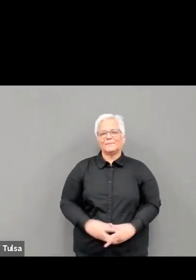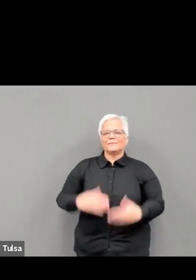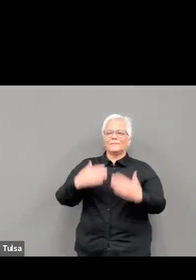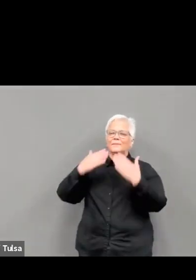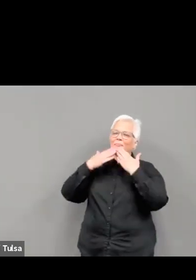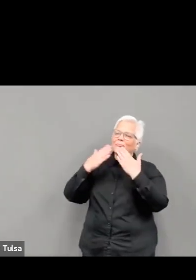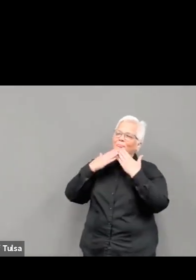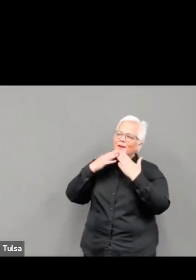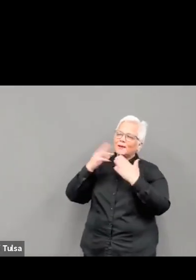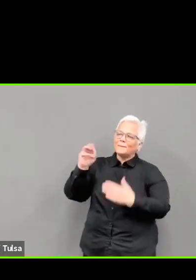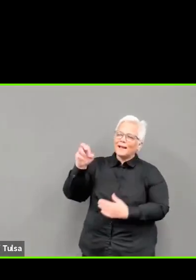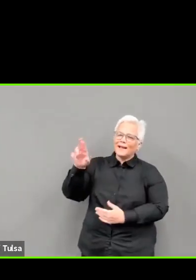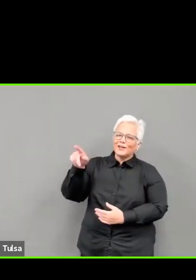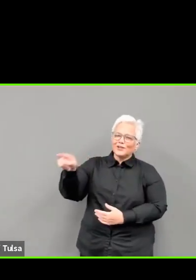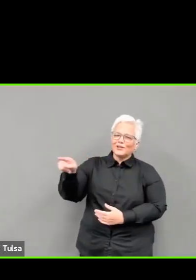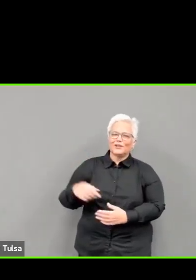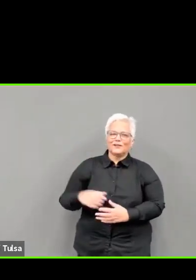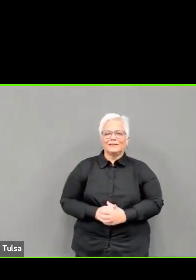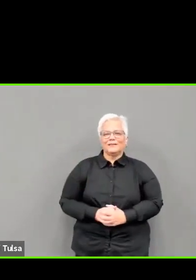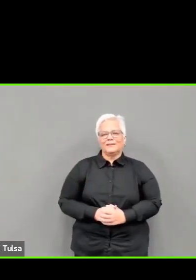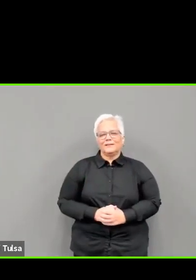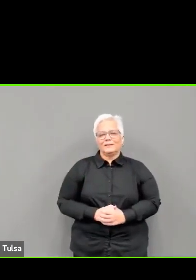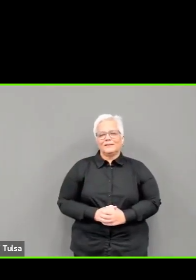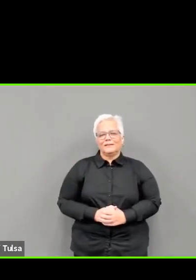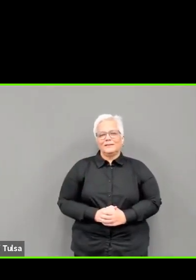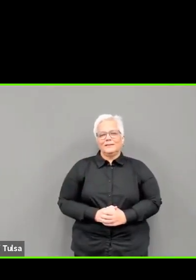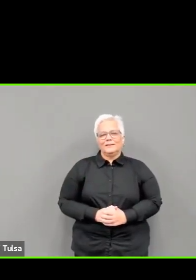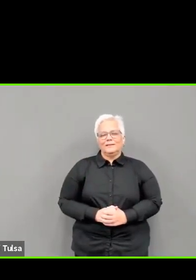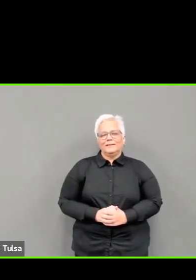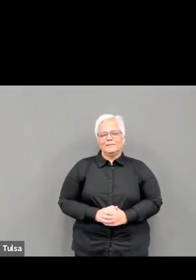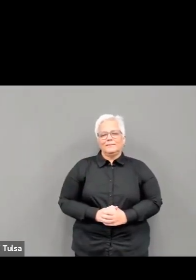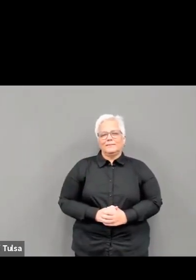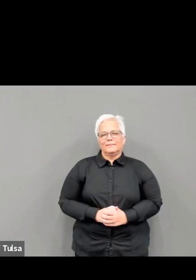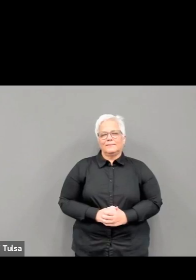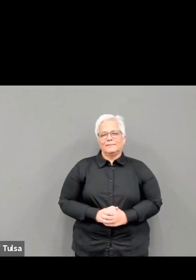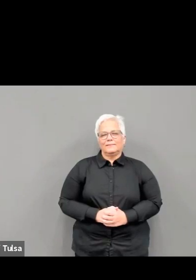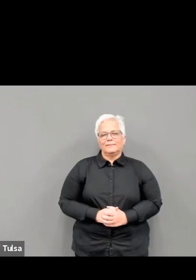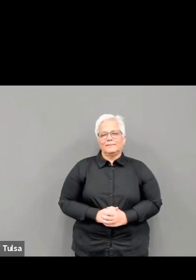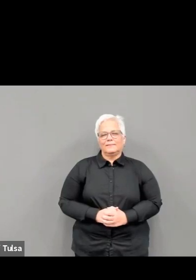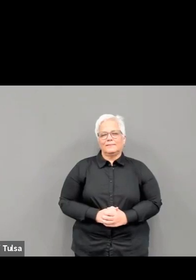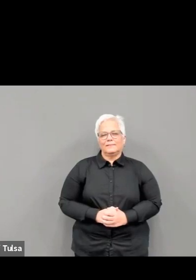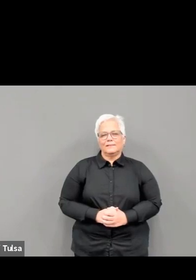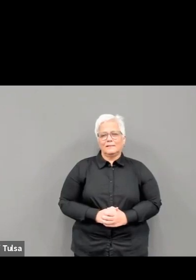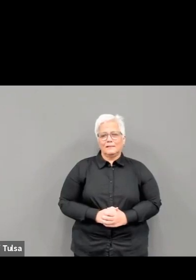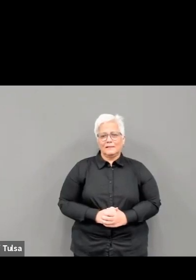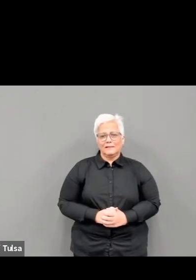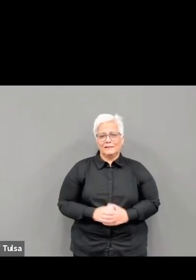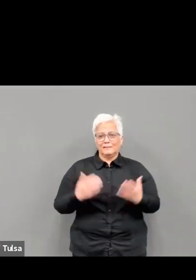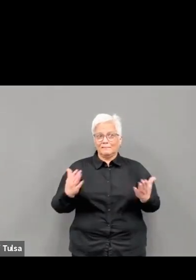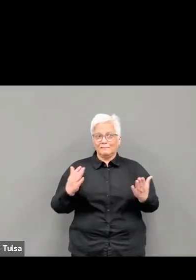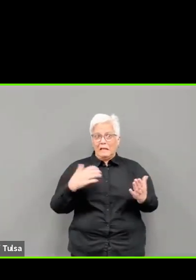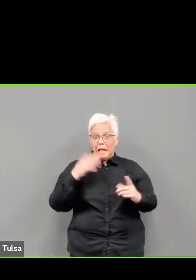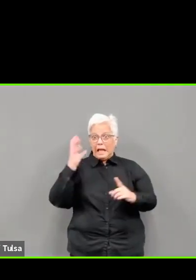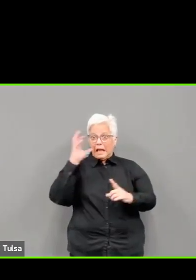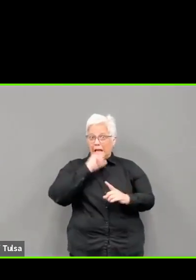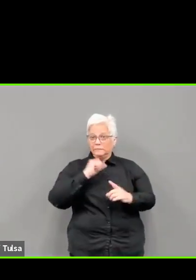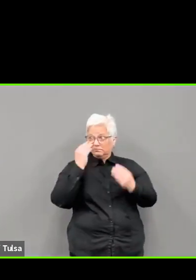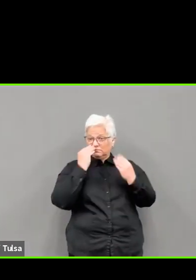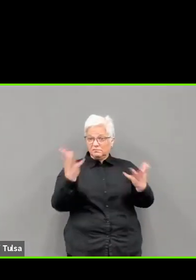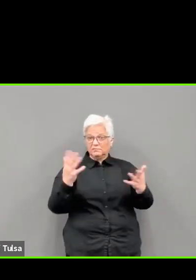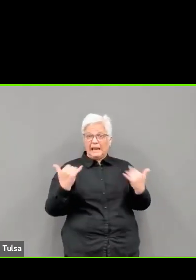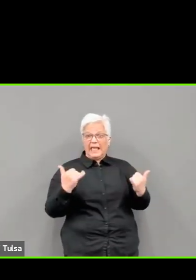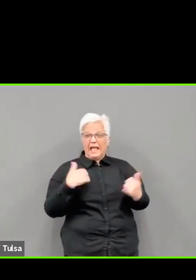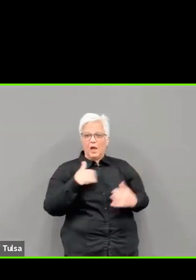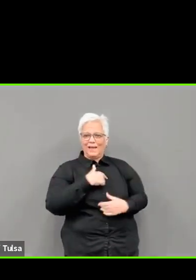speaker. Karen, you have the floor. Karen you, Mayor. I guess there is some advantage at this point to being 65 plus,